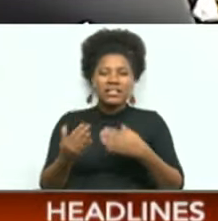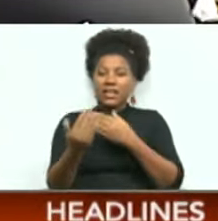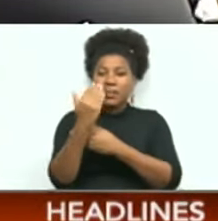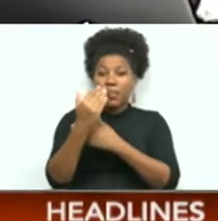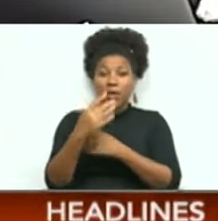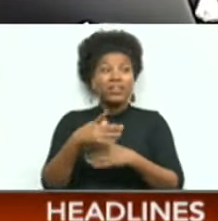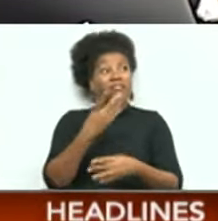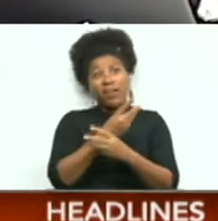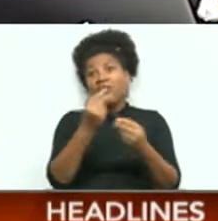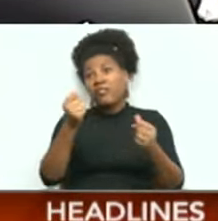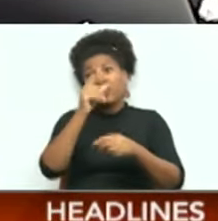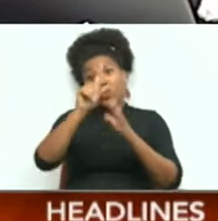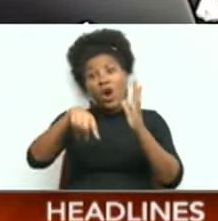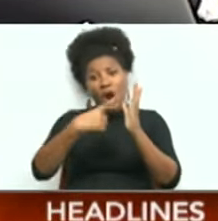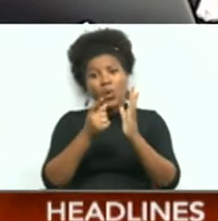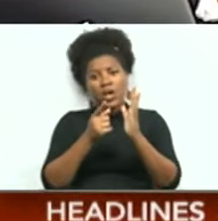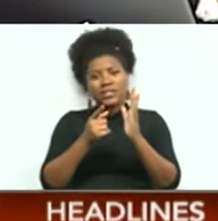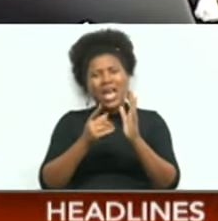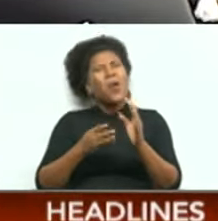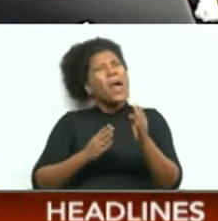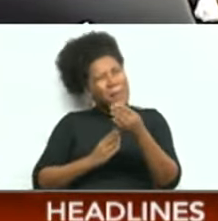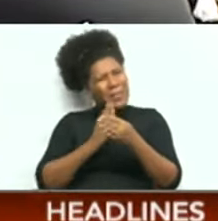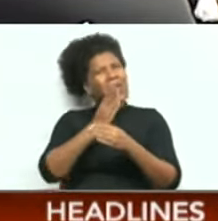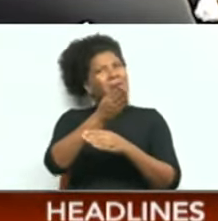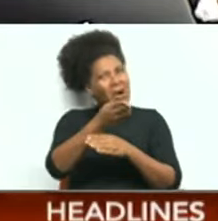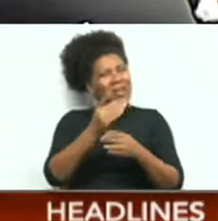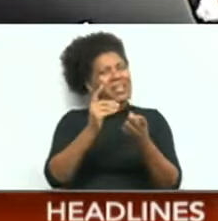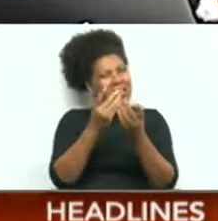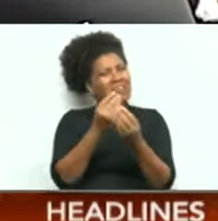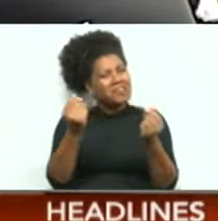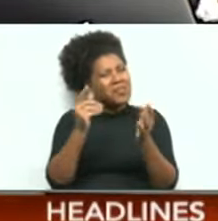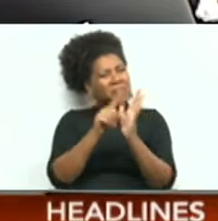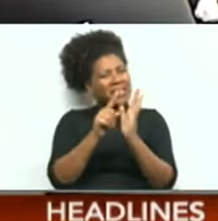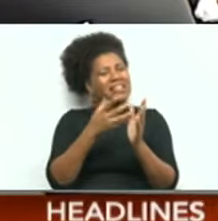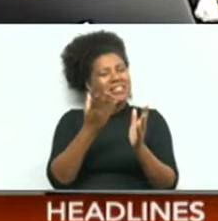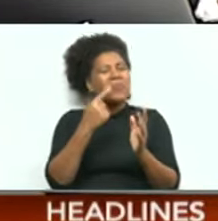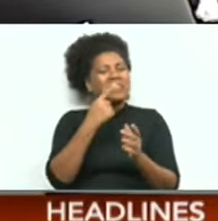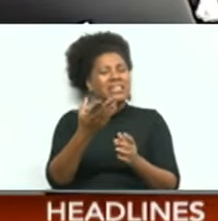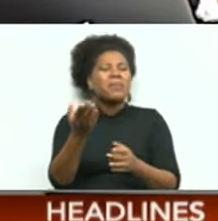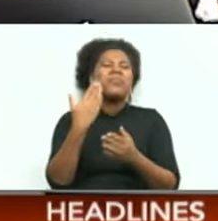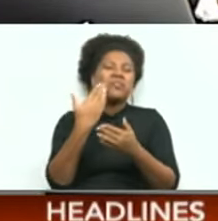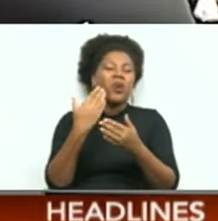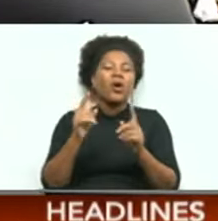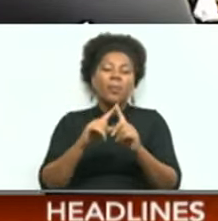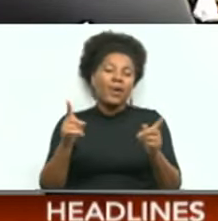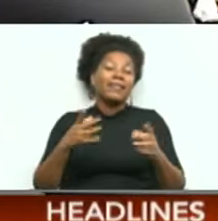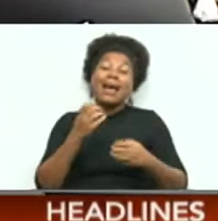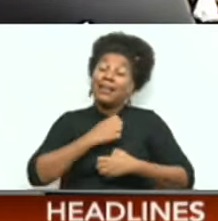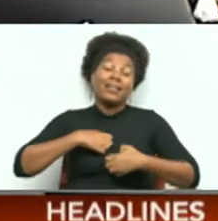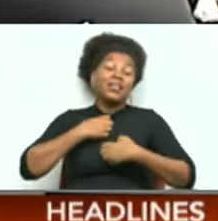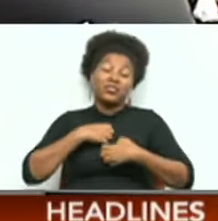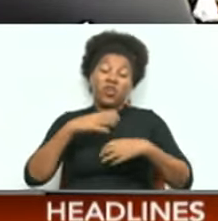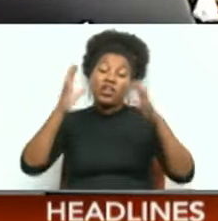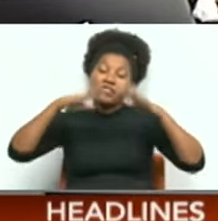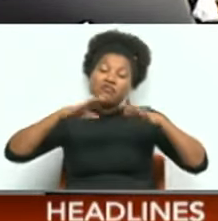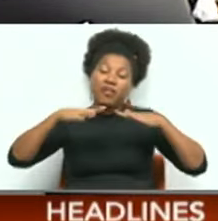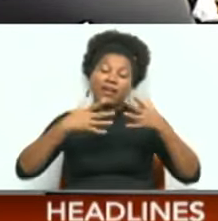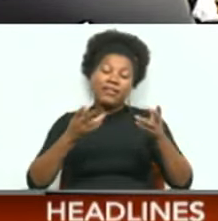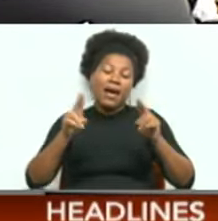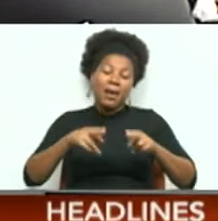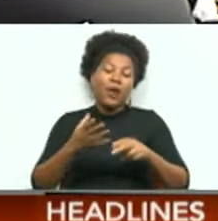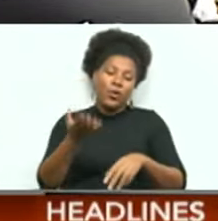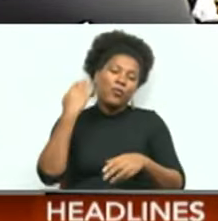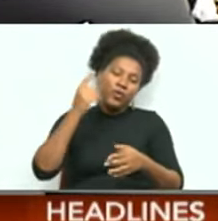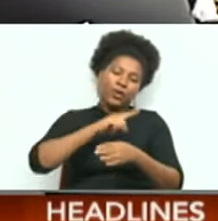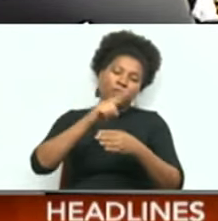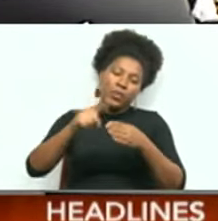I might say it went beyond the several minutes that we had kind of forecast. But I totally enjoyed it. Yeah, well, we had some showers over the weekend